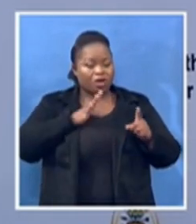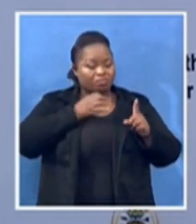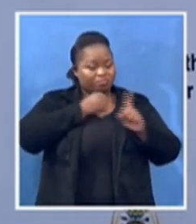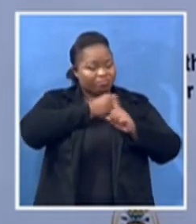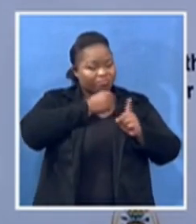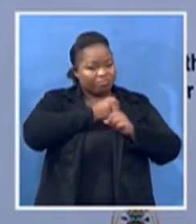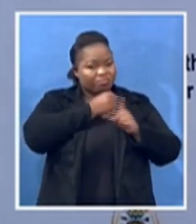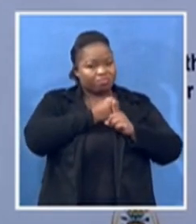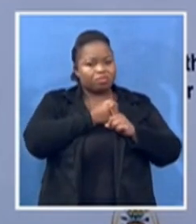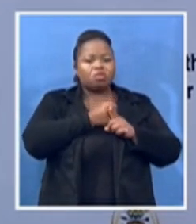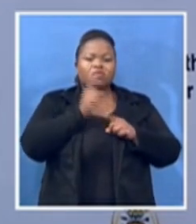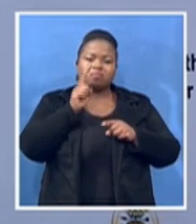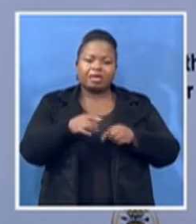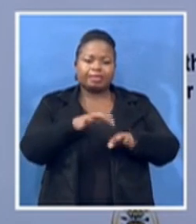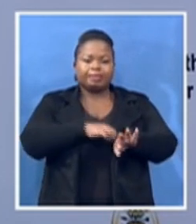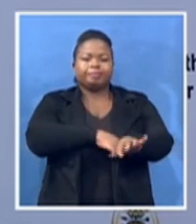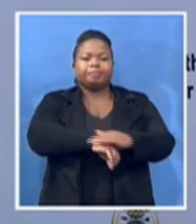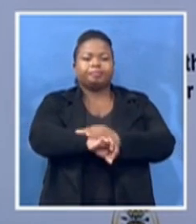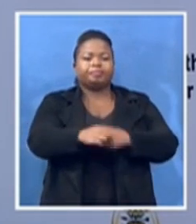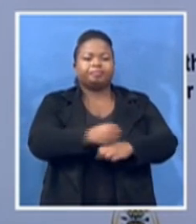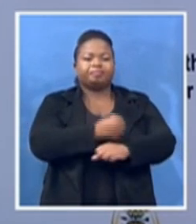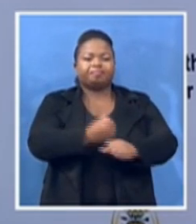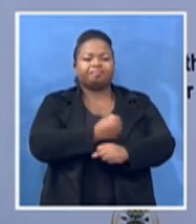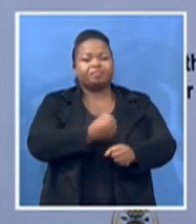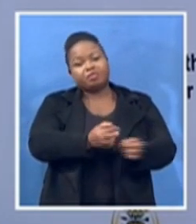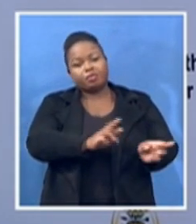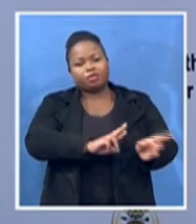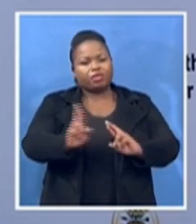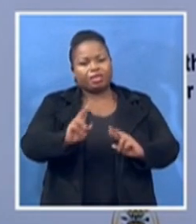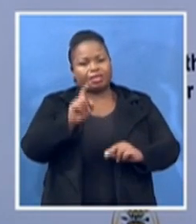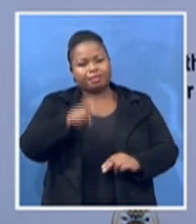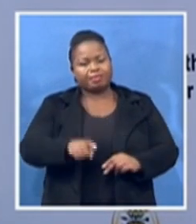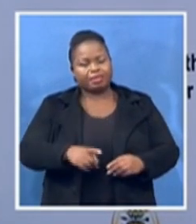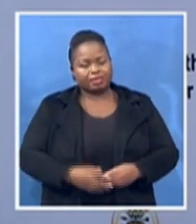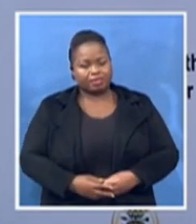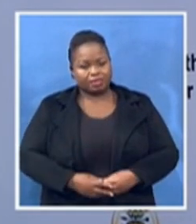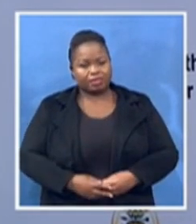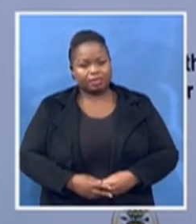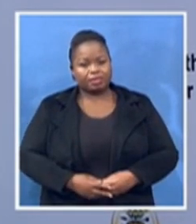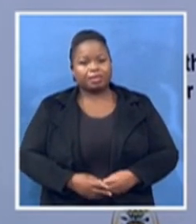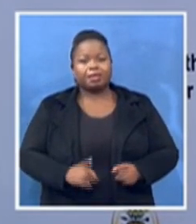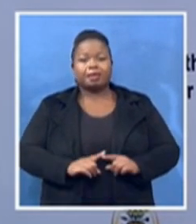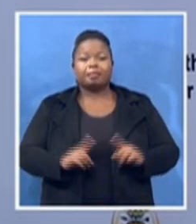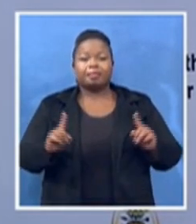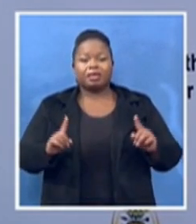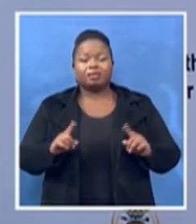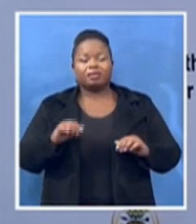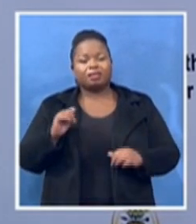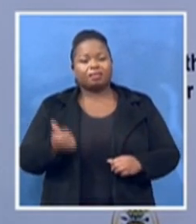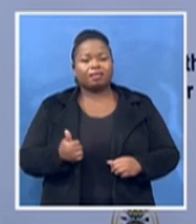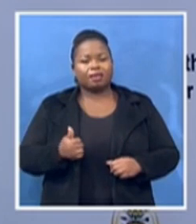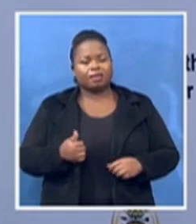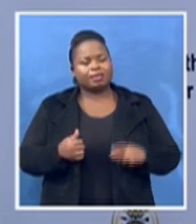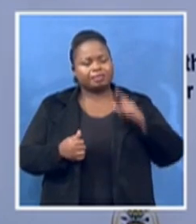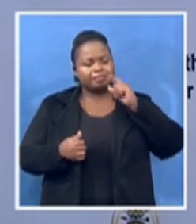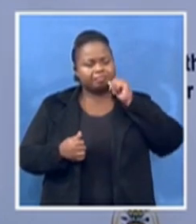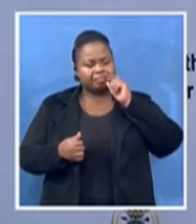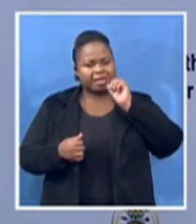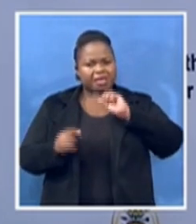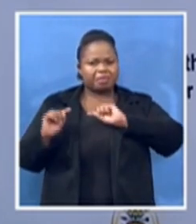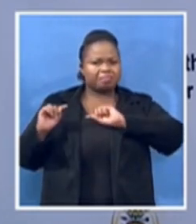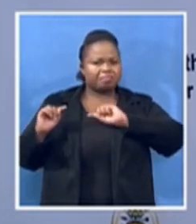But this invited the strong rebuke of these men from the founding secretary-general of the African National